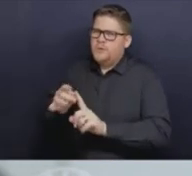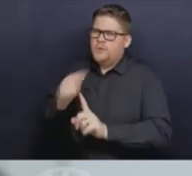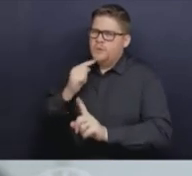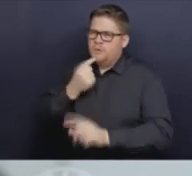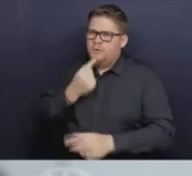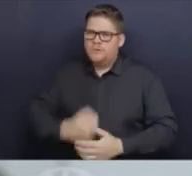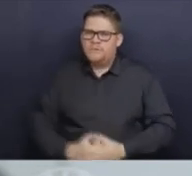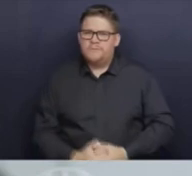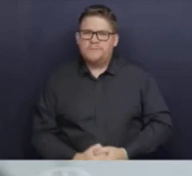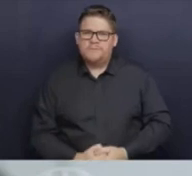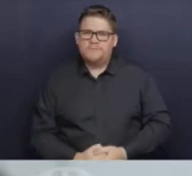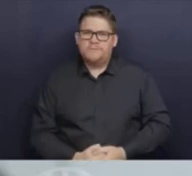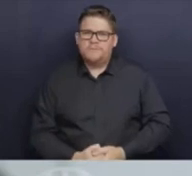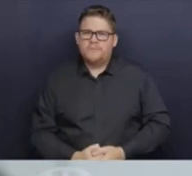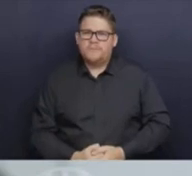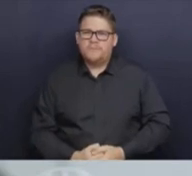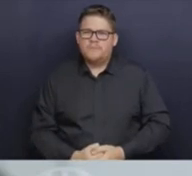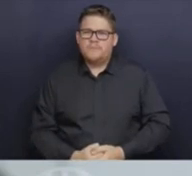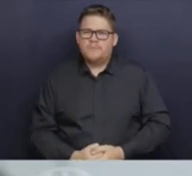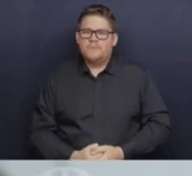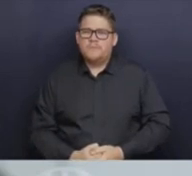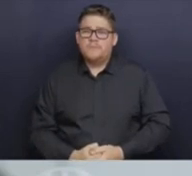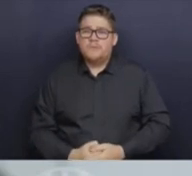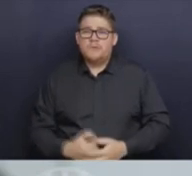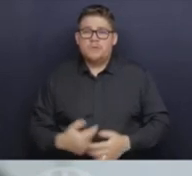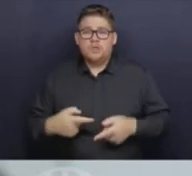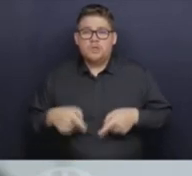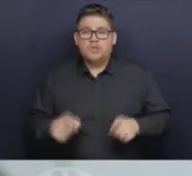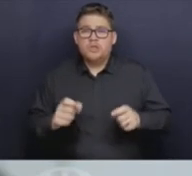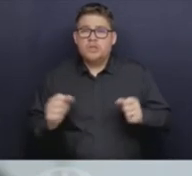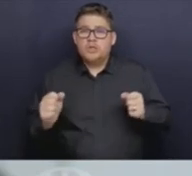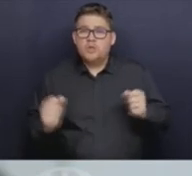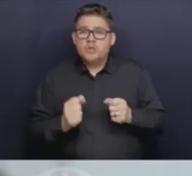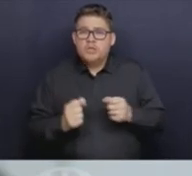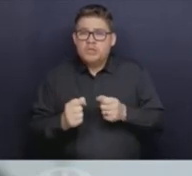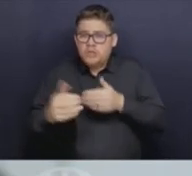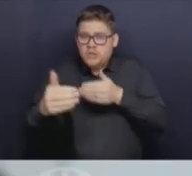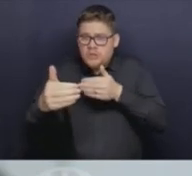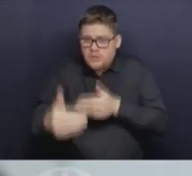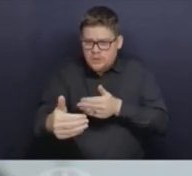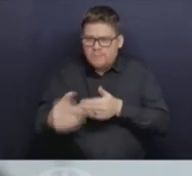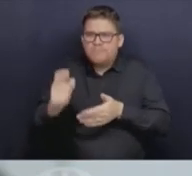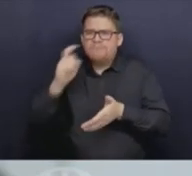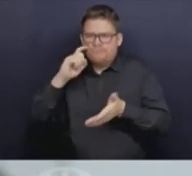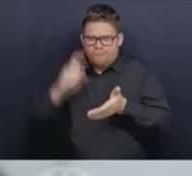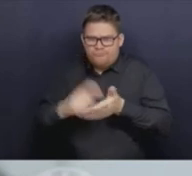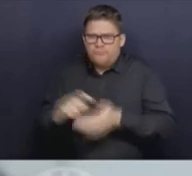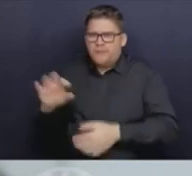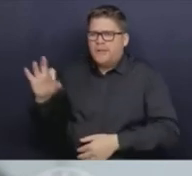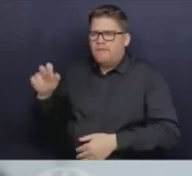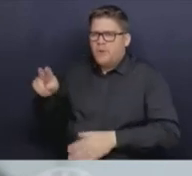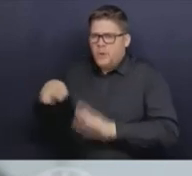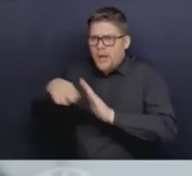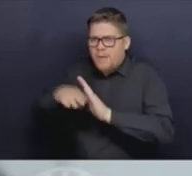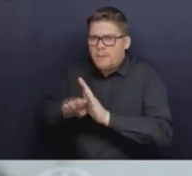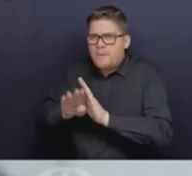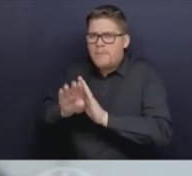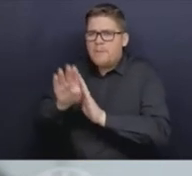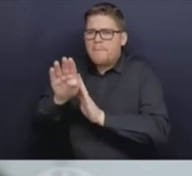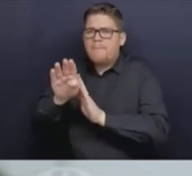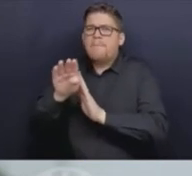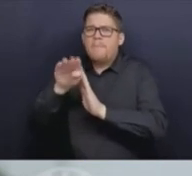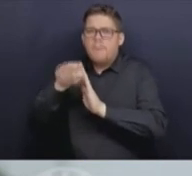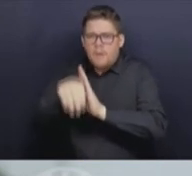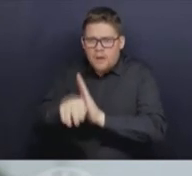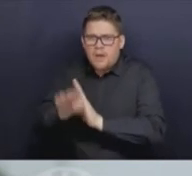in the season that we'll see another wave of of influenza B. So we're watching for that and so far we've not seen a lot